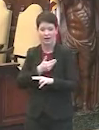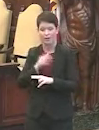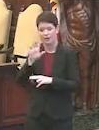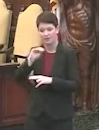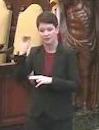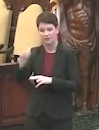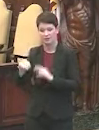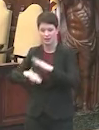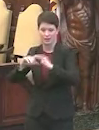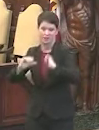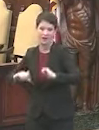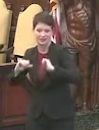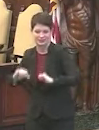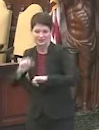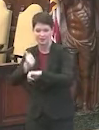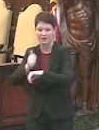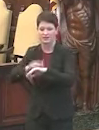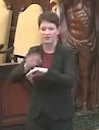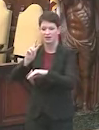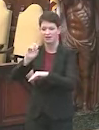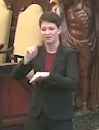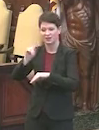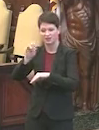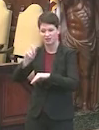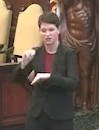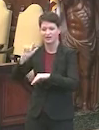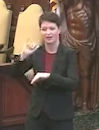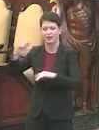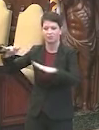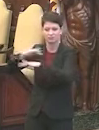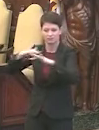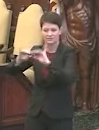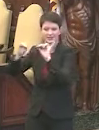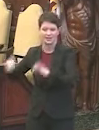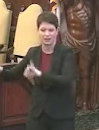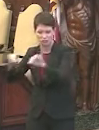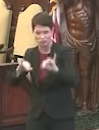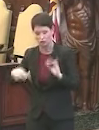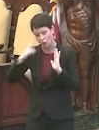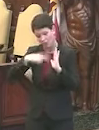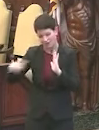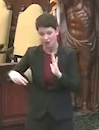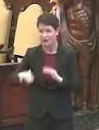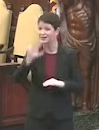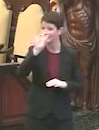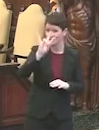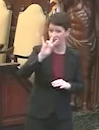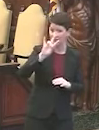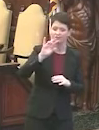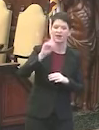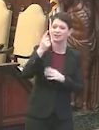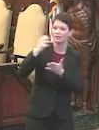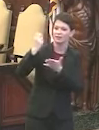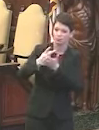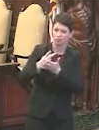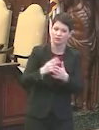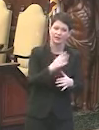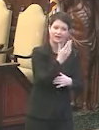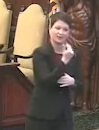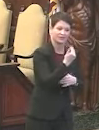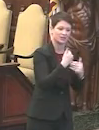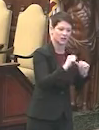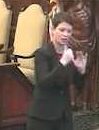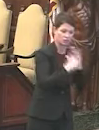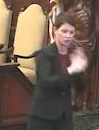50% capacity based on the ventilation standards. We are reviewing those. So far, 11 have been approved. 15 are still under review.